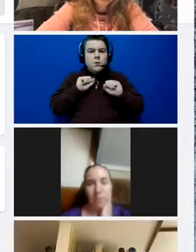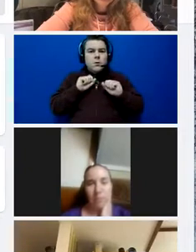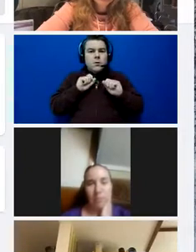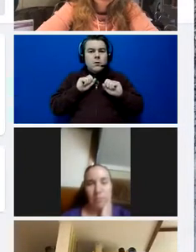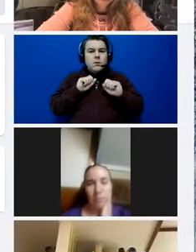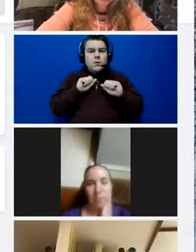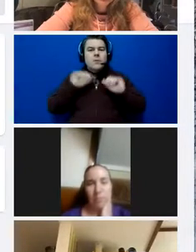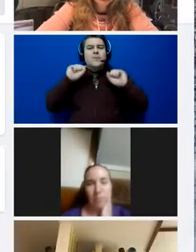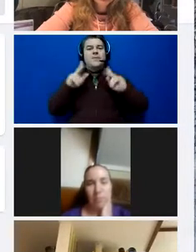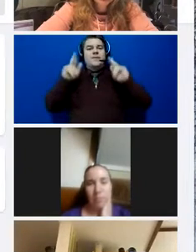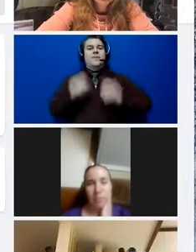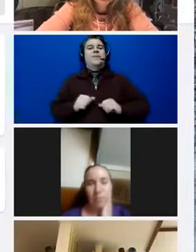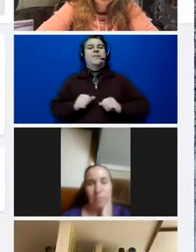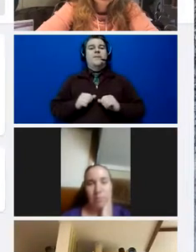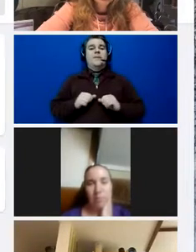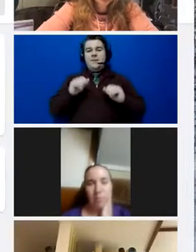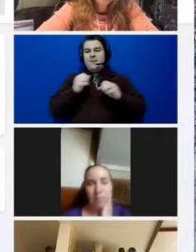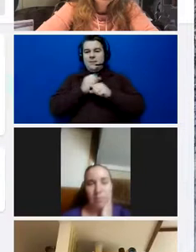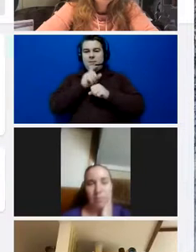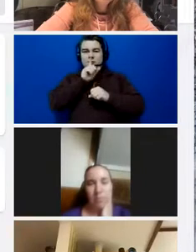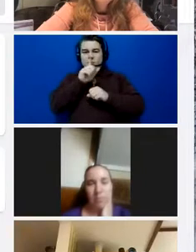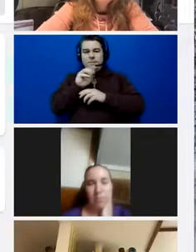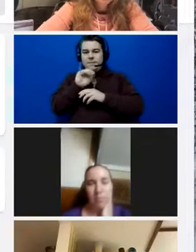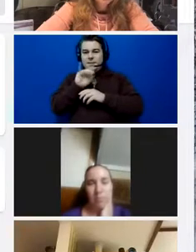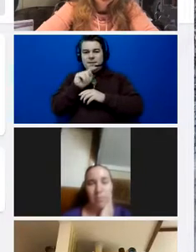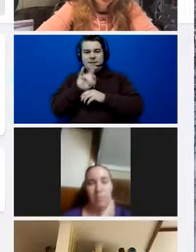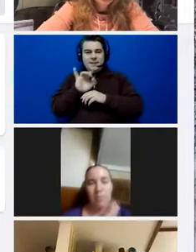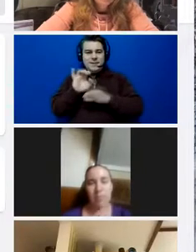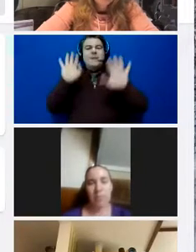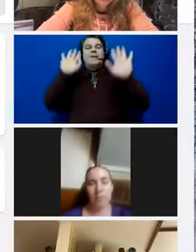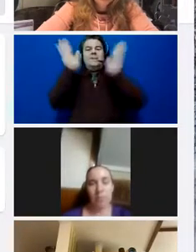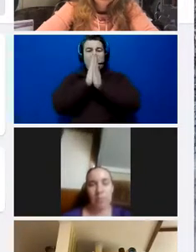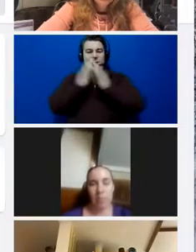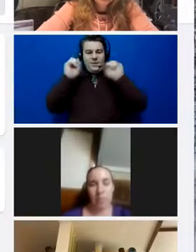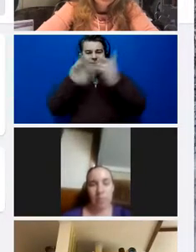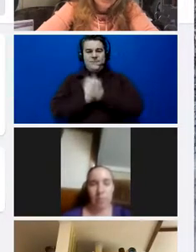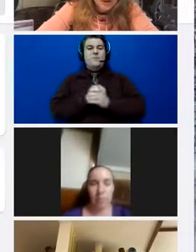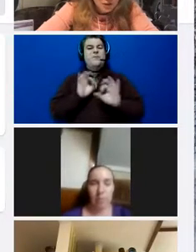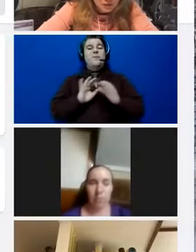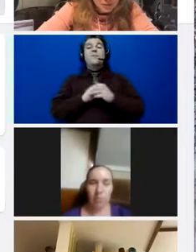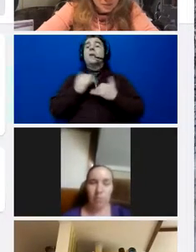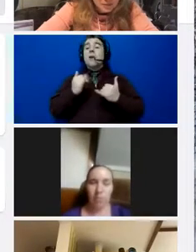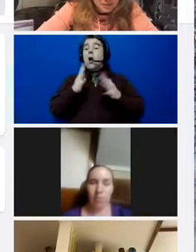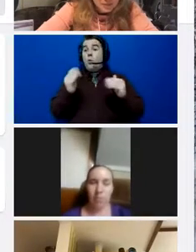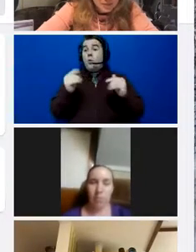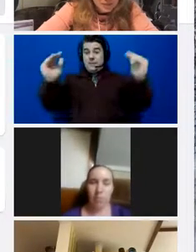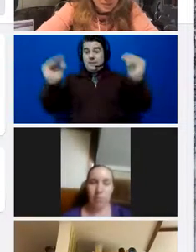Oh, make sure Mitzi gets in here. All right. Perfect. So I wanted to go down here.